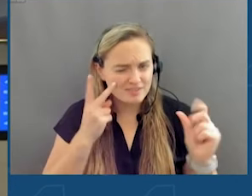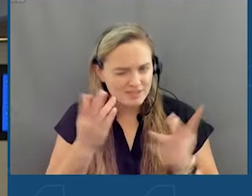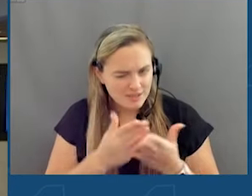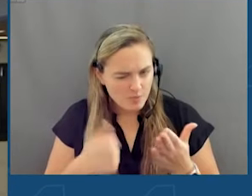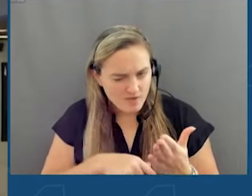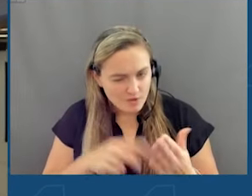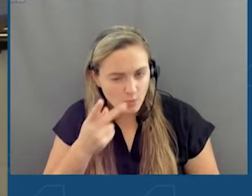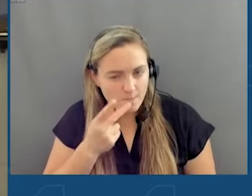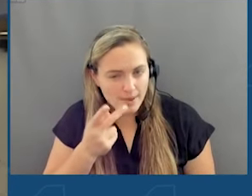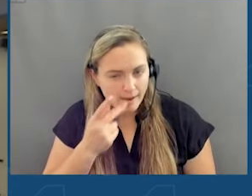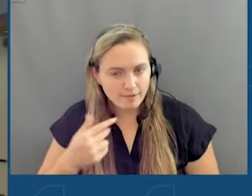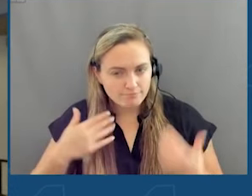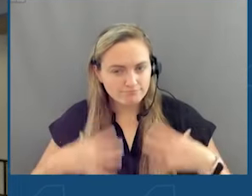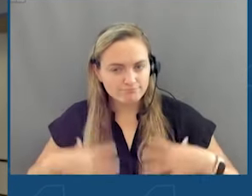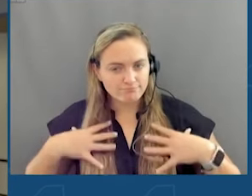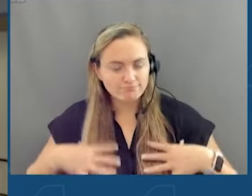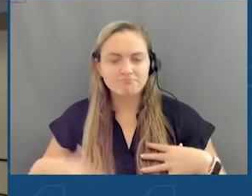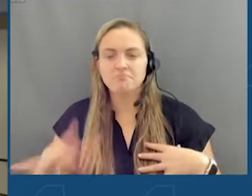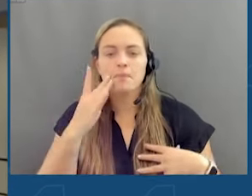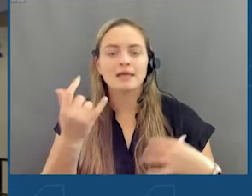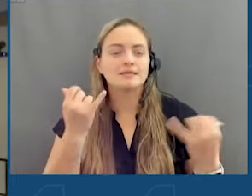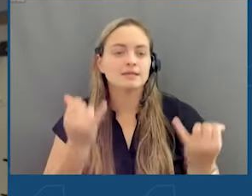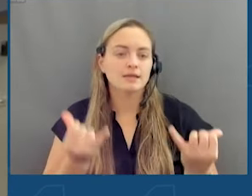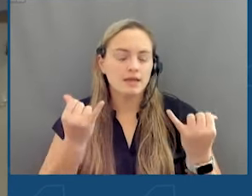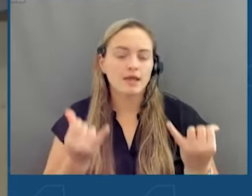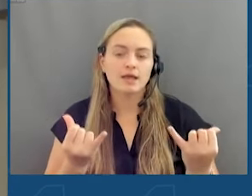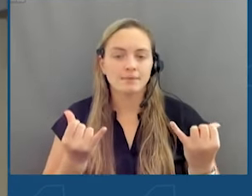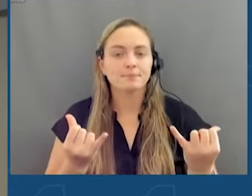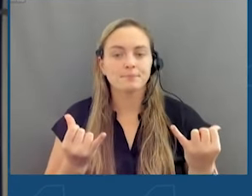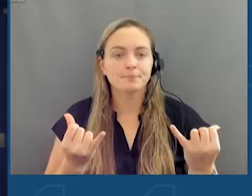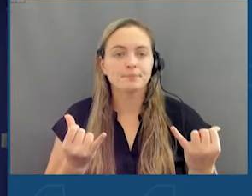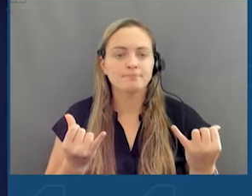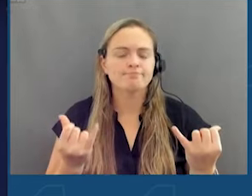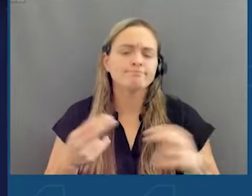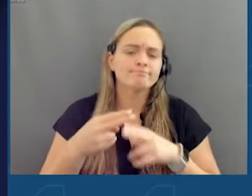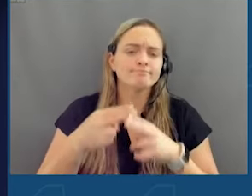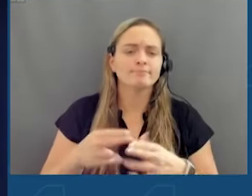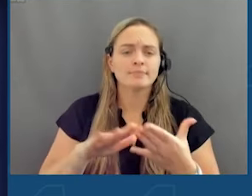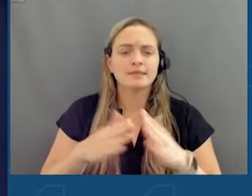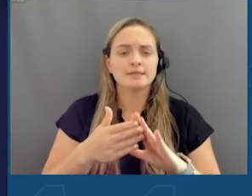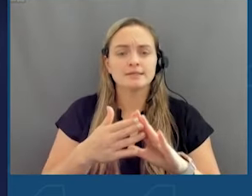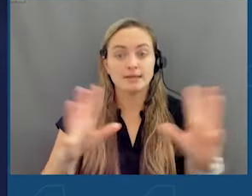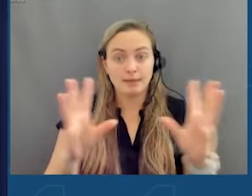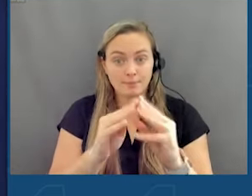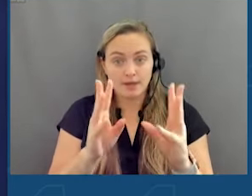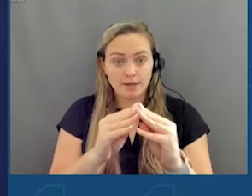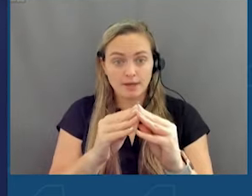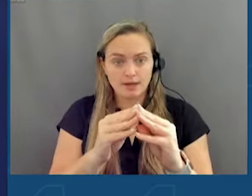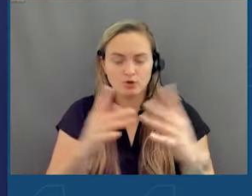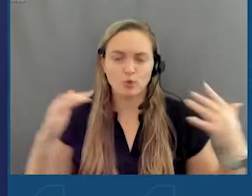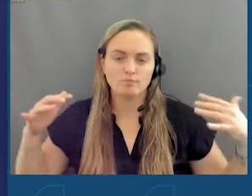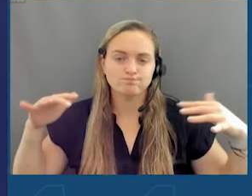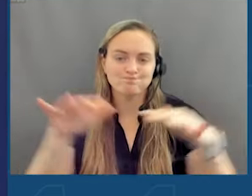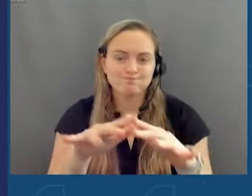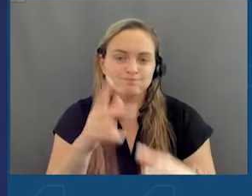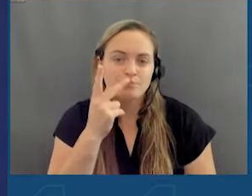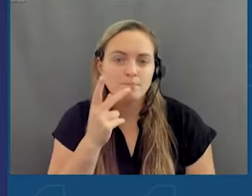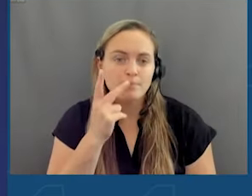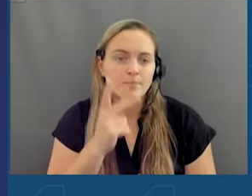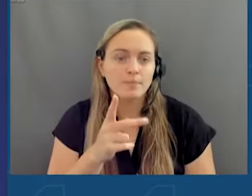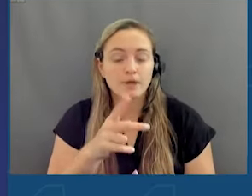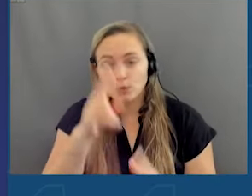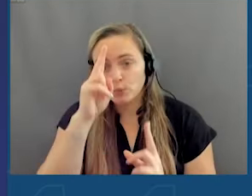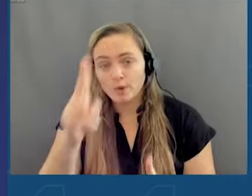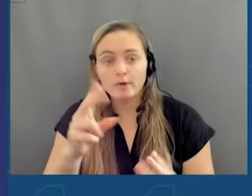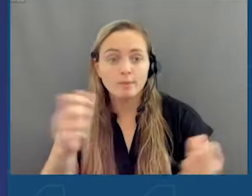pink today, it's because today is what we call a citywide meeting, and we all come in pink in honor of big